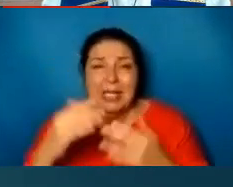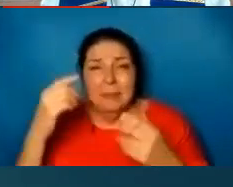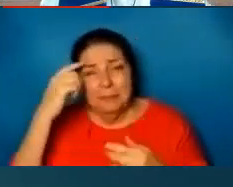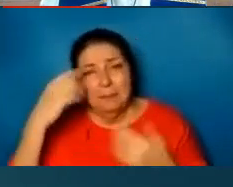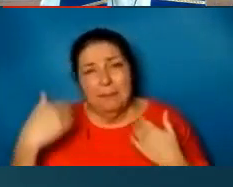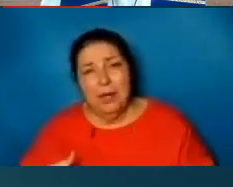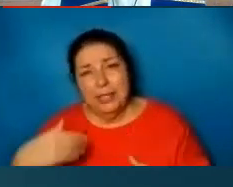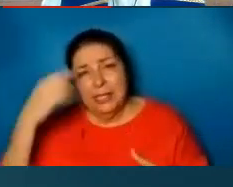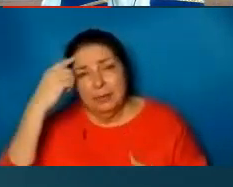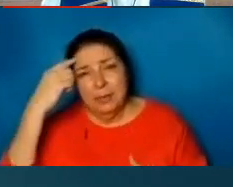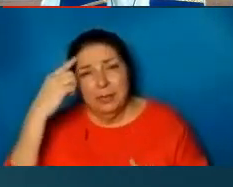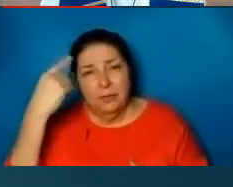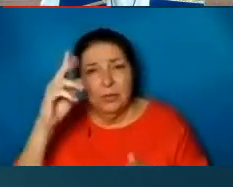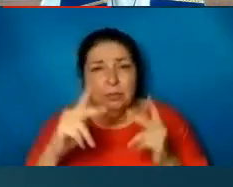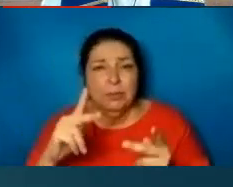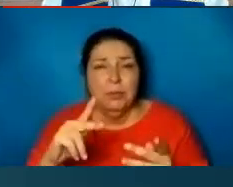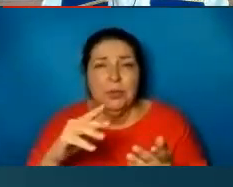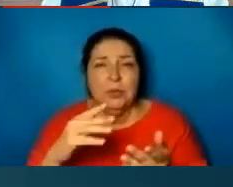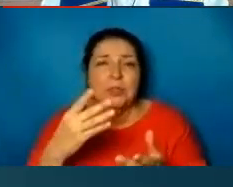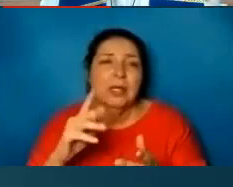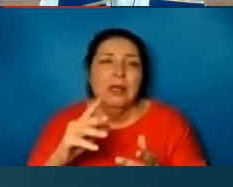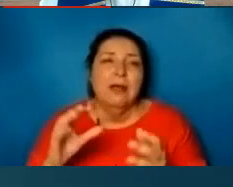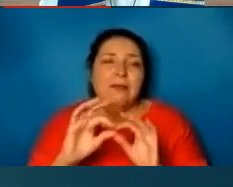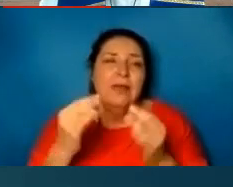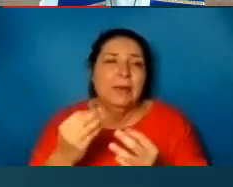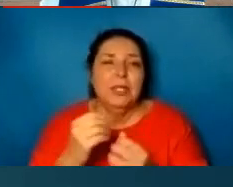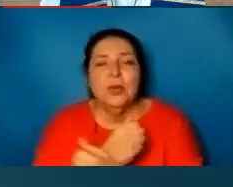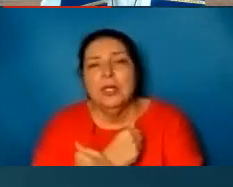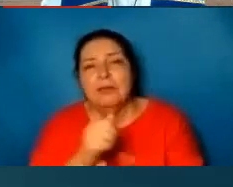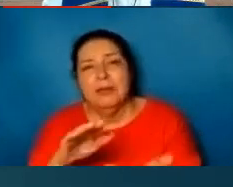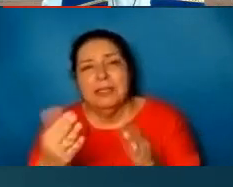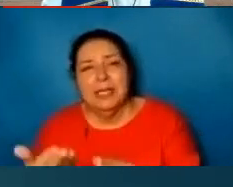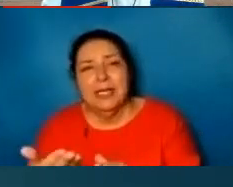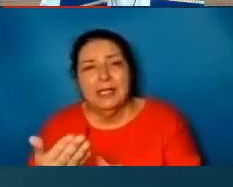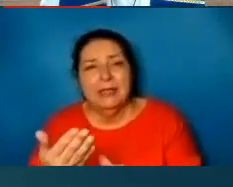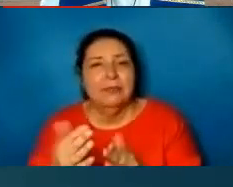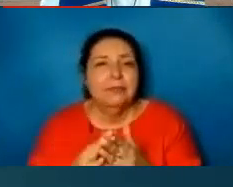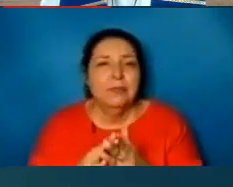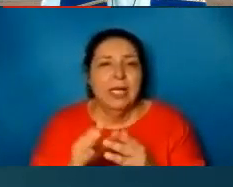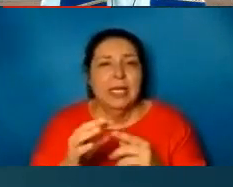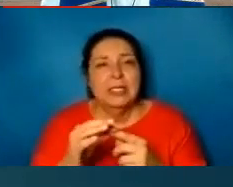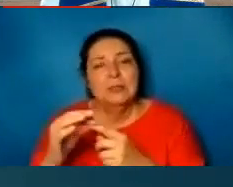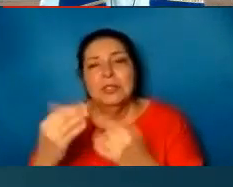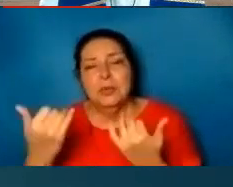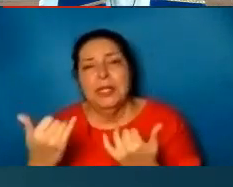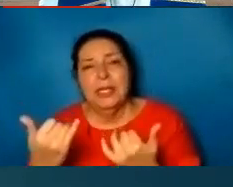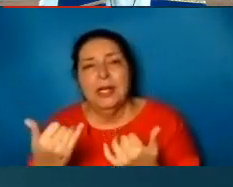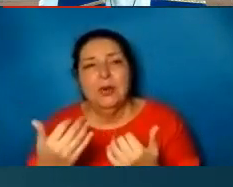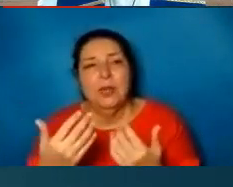For those who sorrow at the loss they love. For those there near death. And we especially uphold Connie.